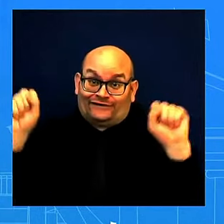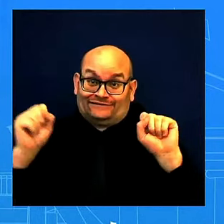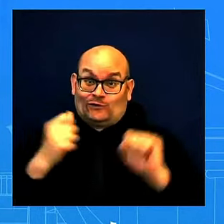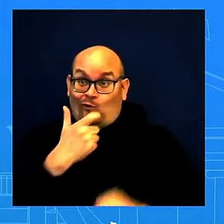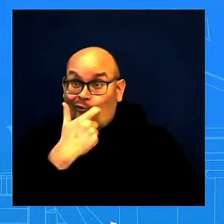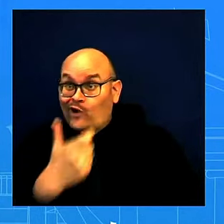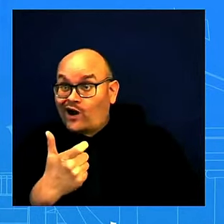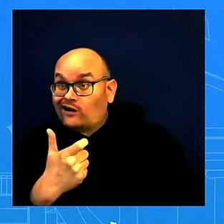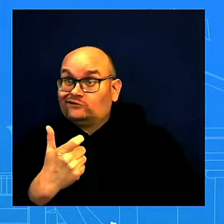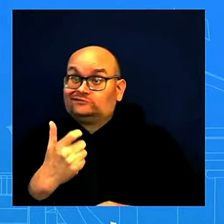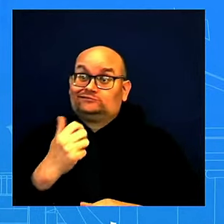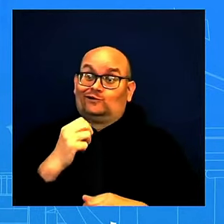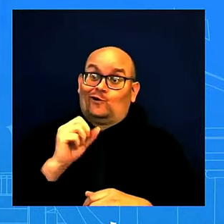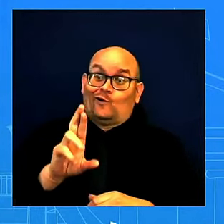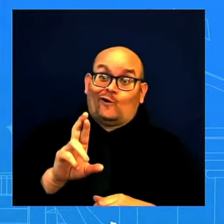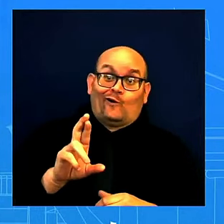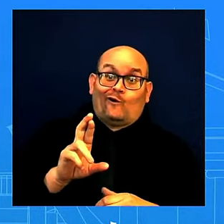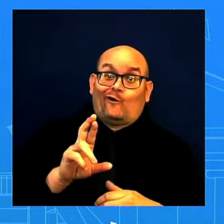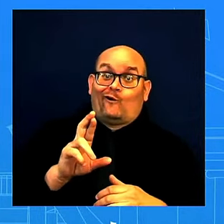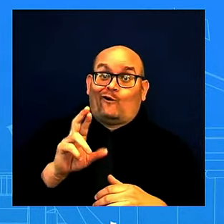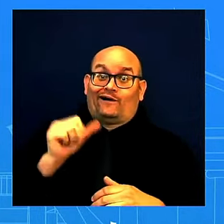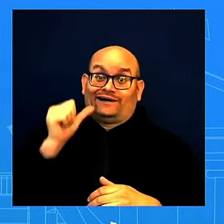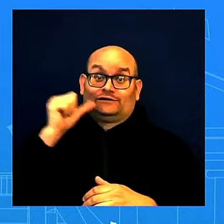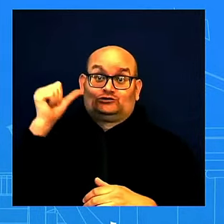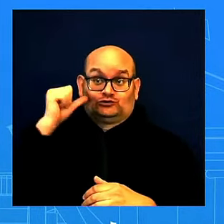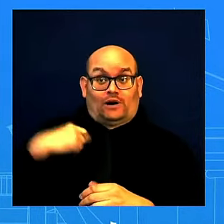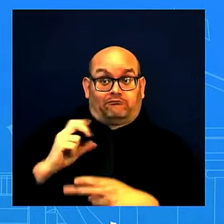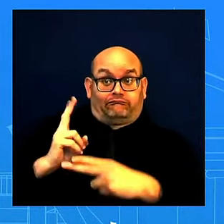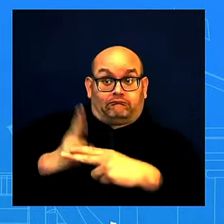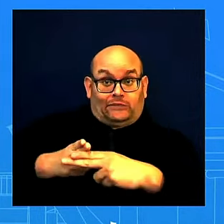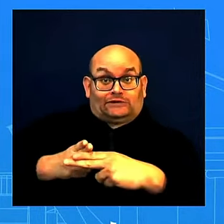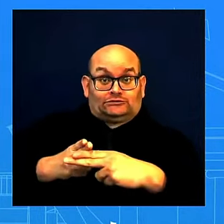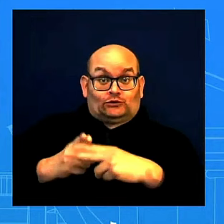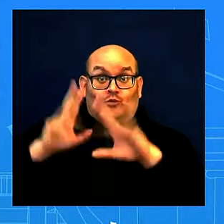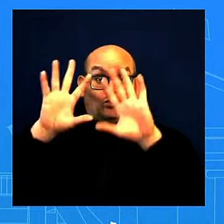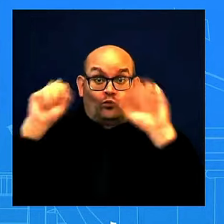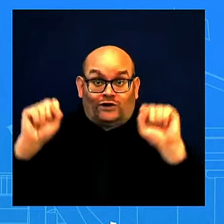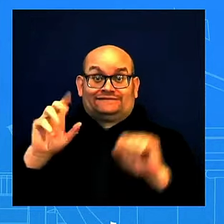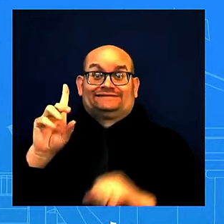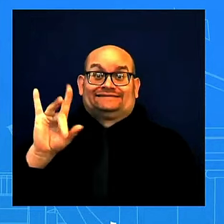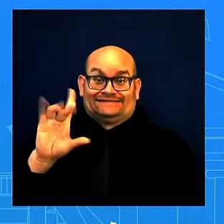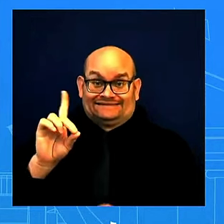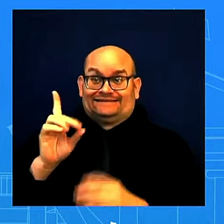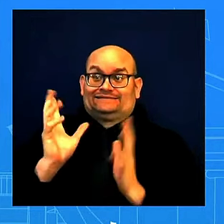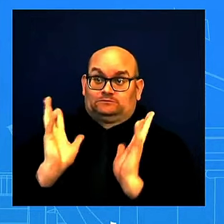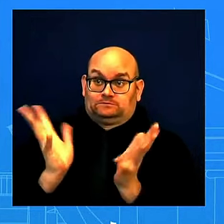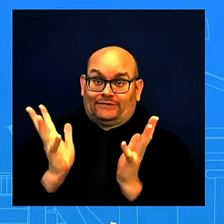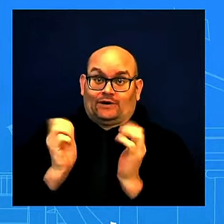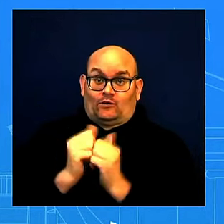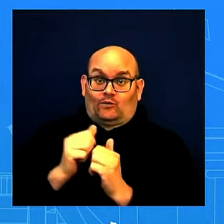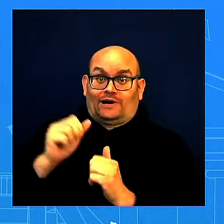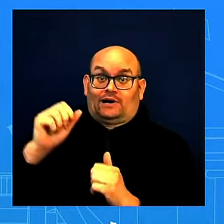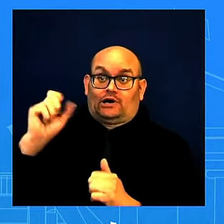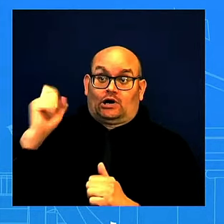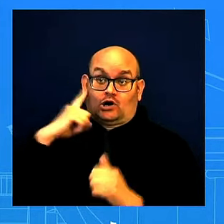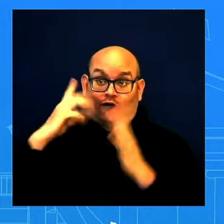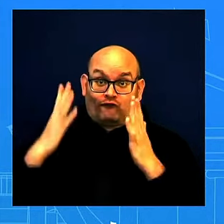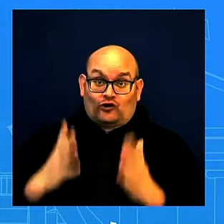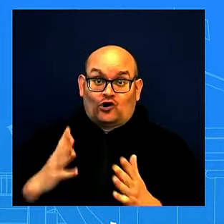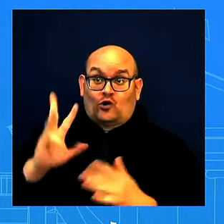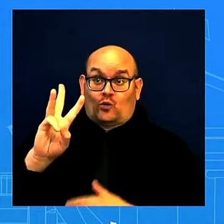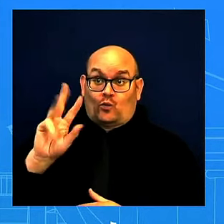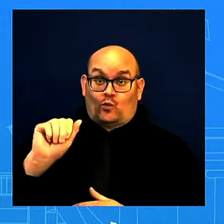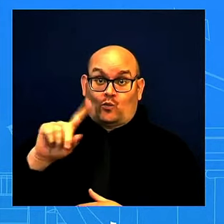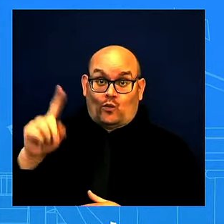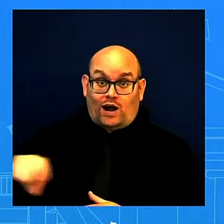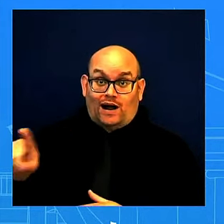spoke to Governor Walts yesterday and congratulated him. I